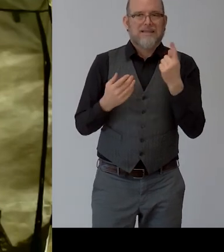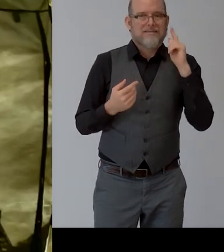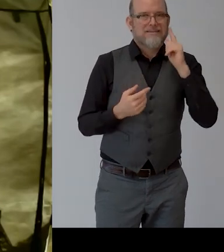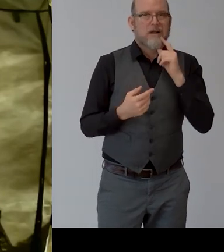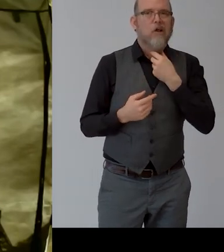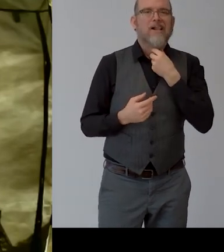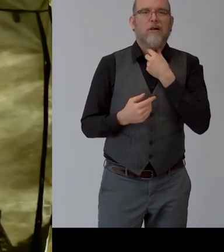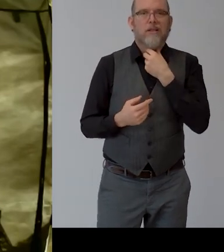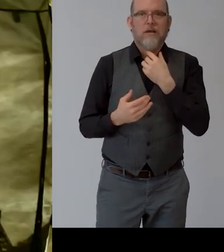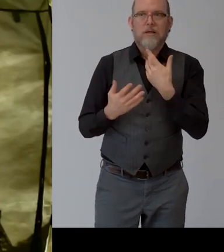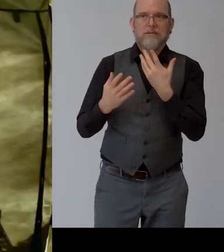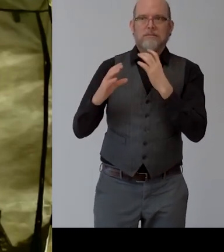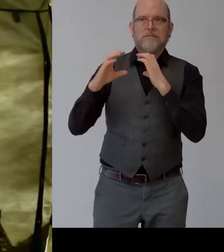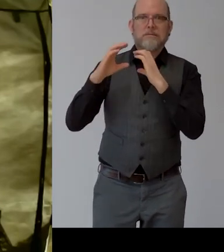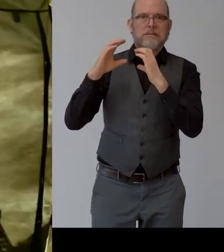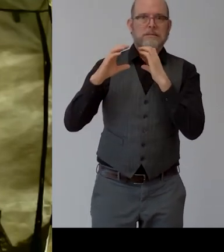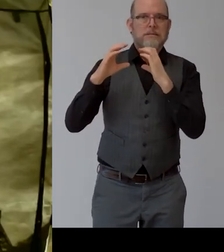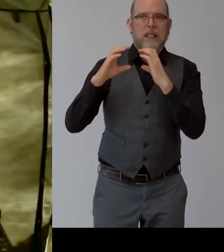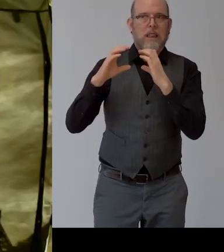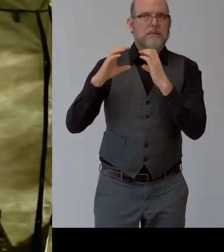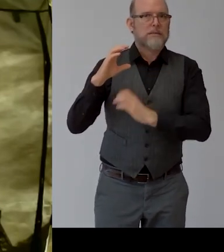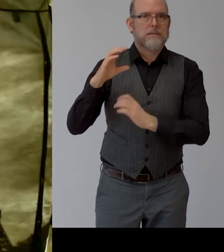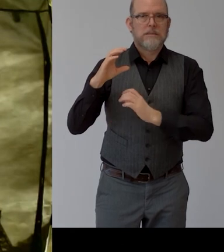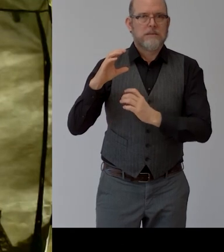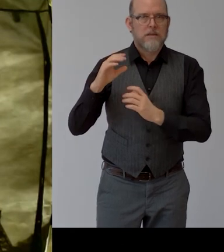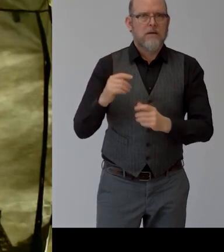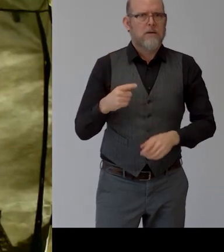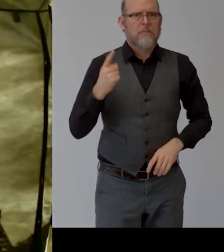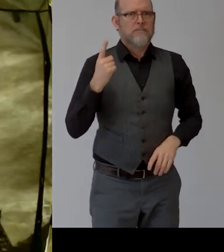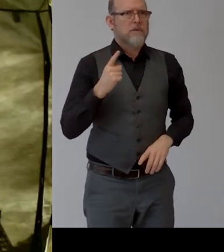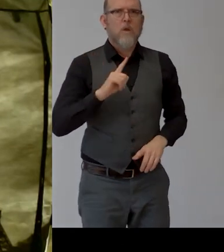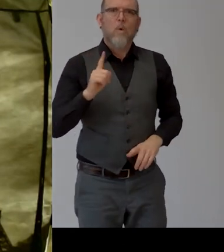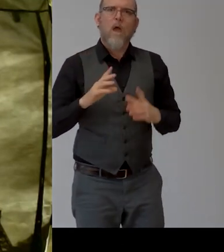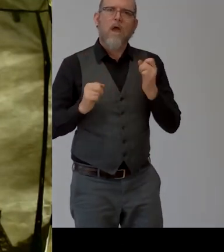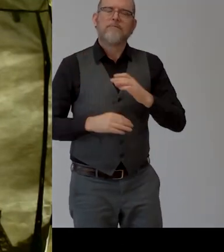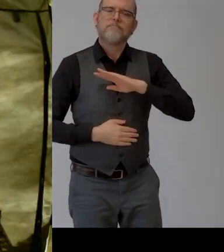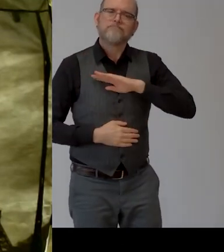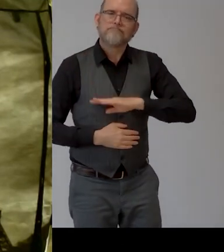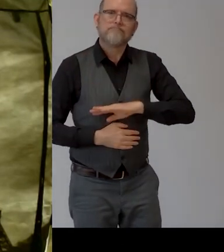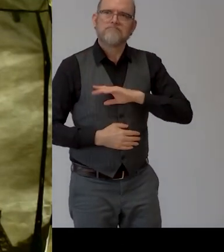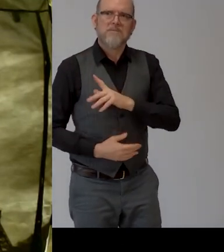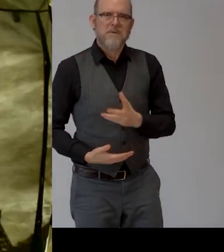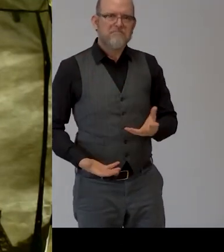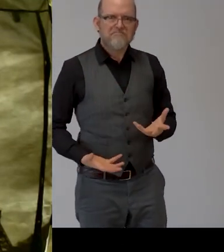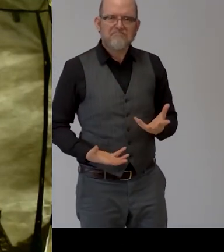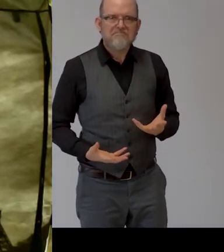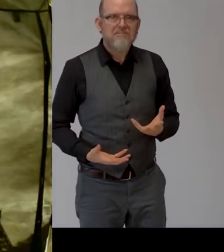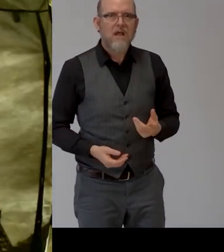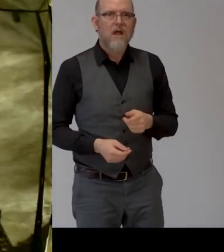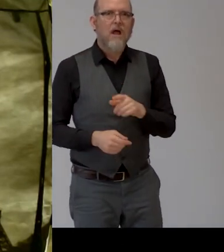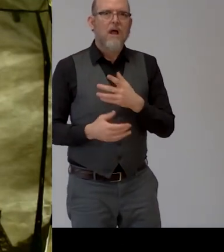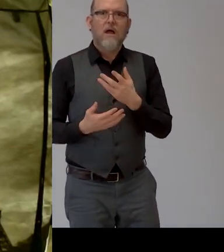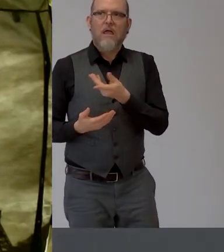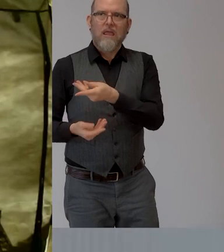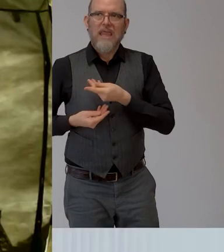and i felt that he has no patience for me and he gave me really simple tasks and simple